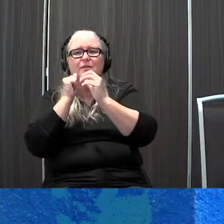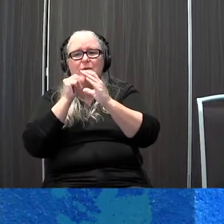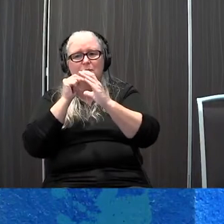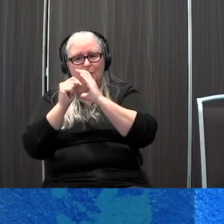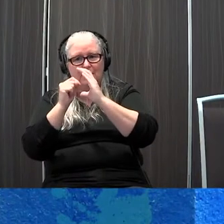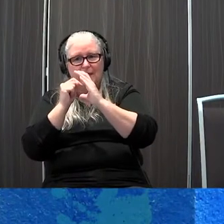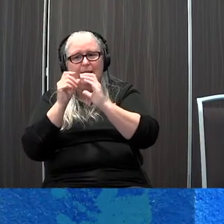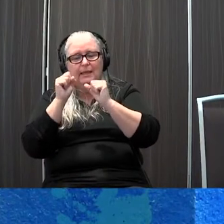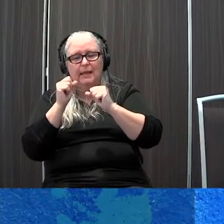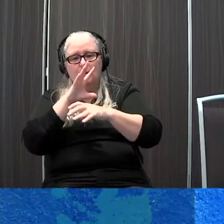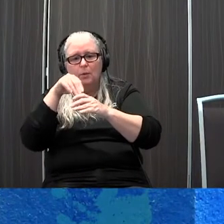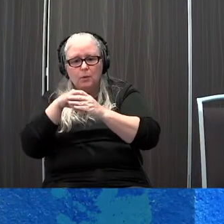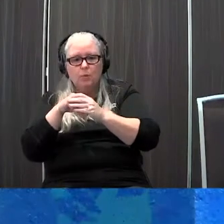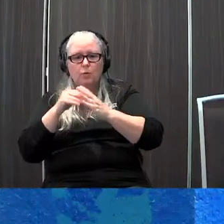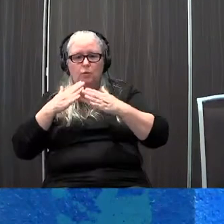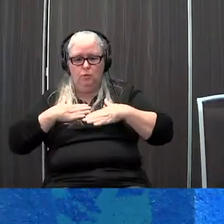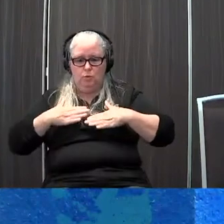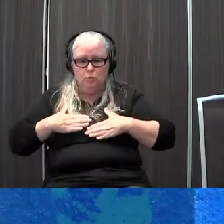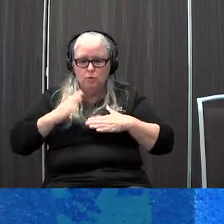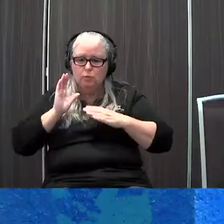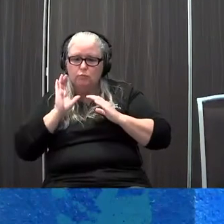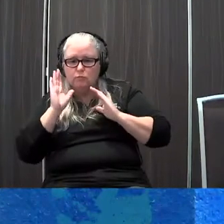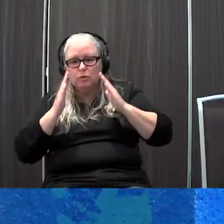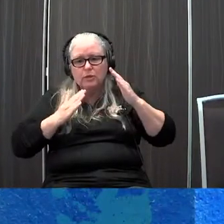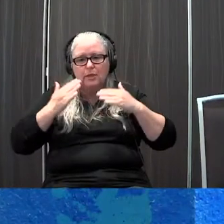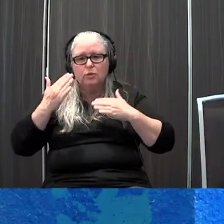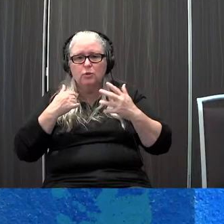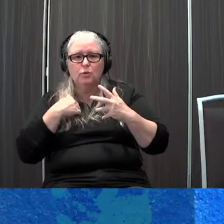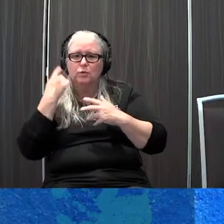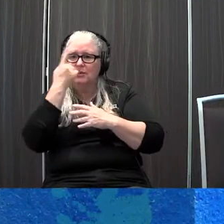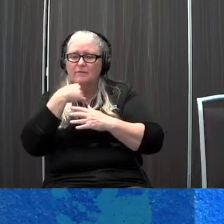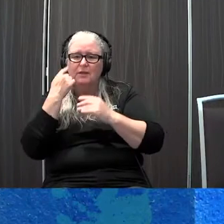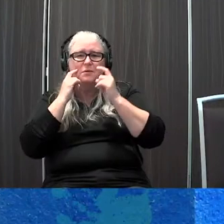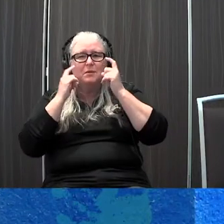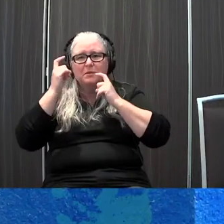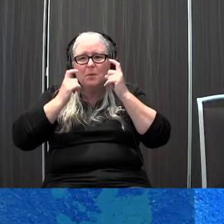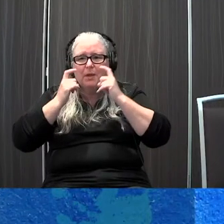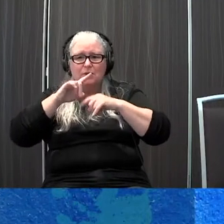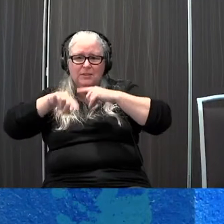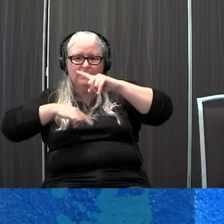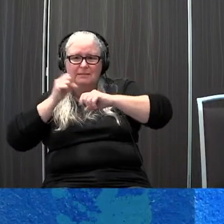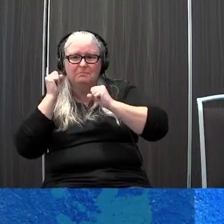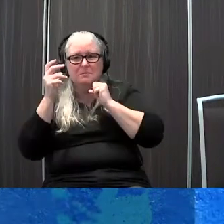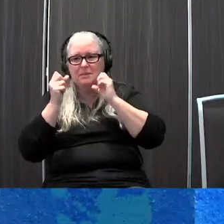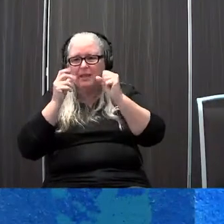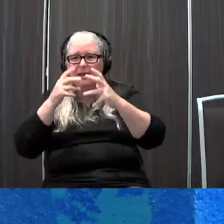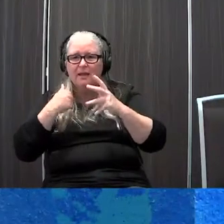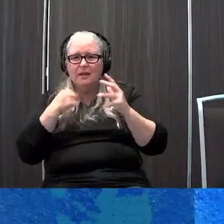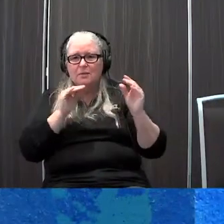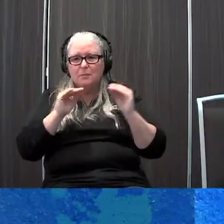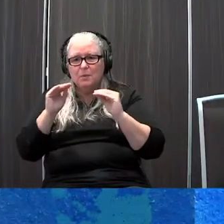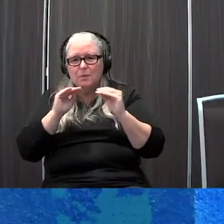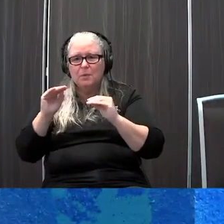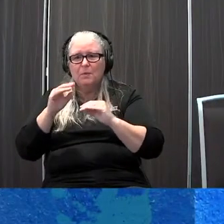gestures, facial expressions, eye movements, postures, manual signs the picture exchange communication system or